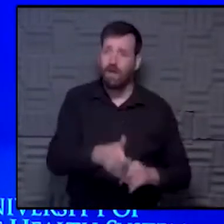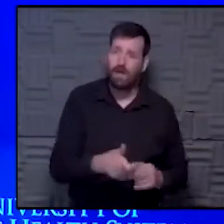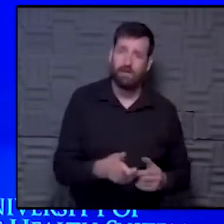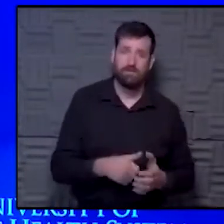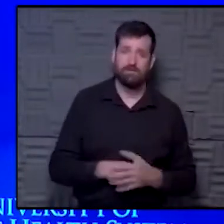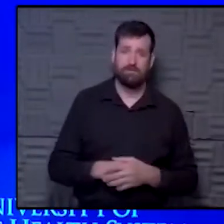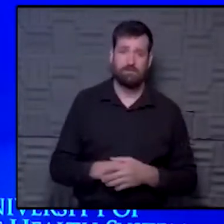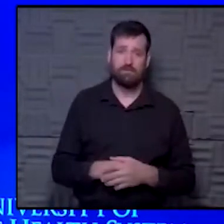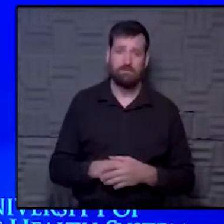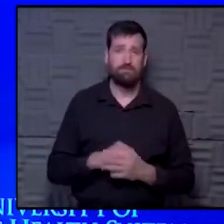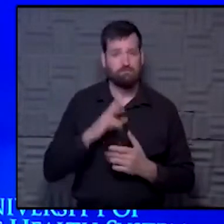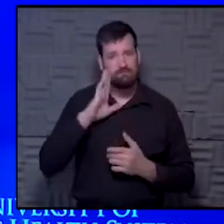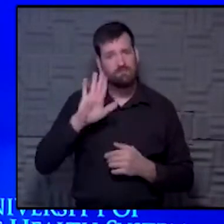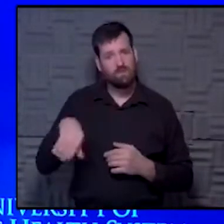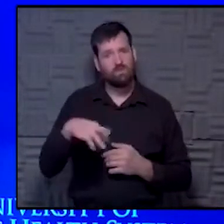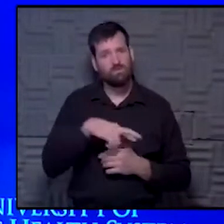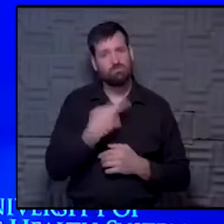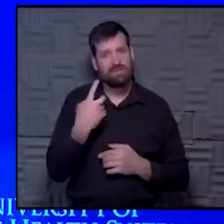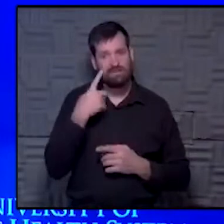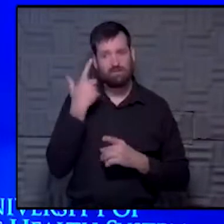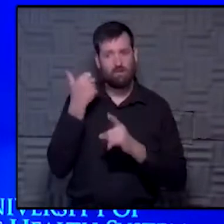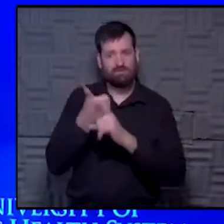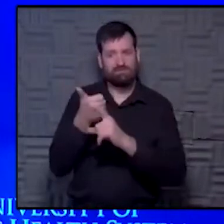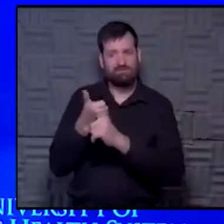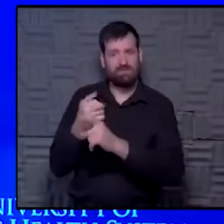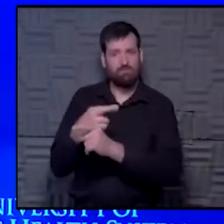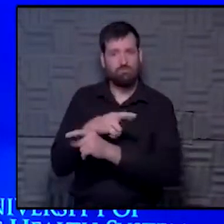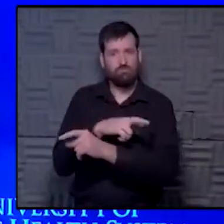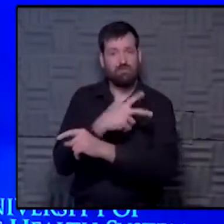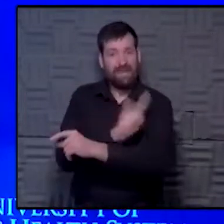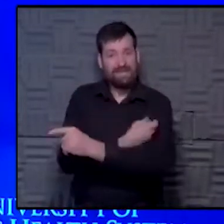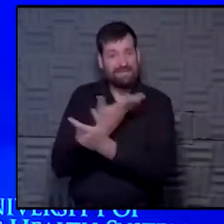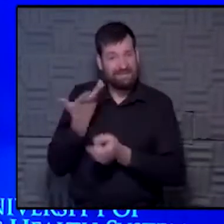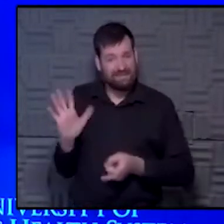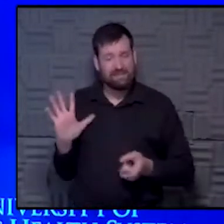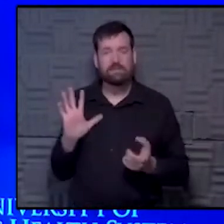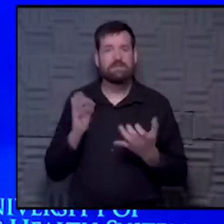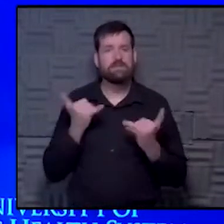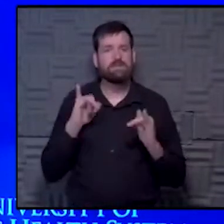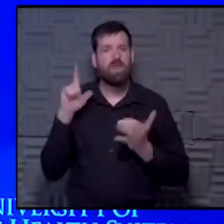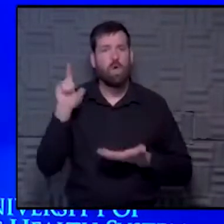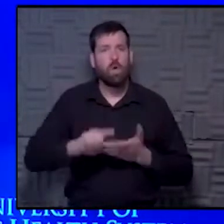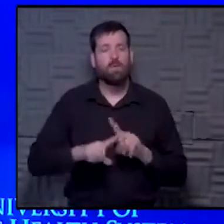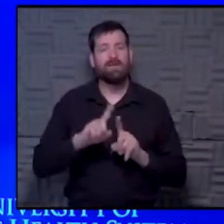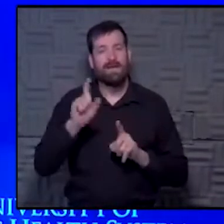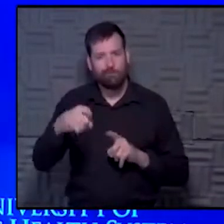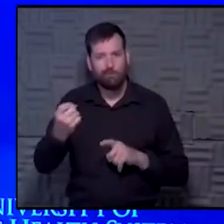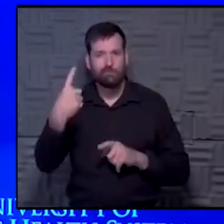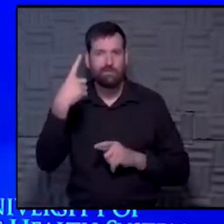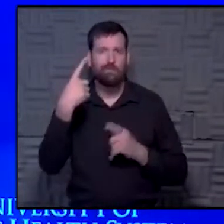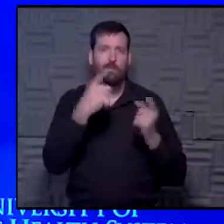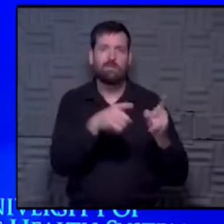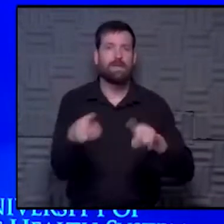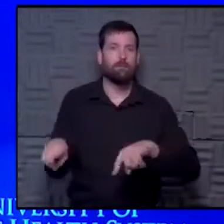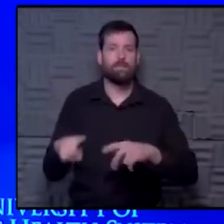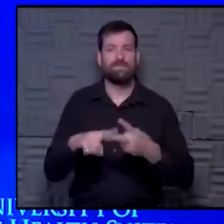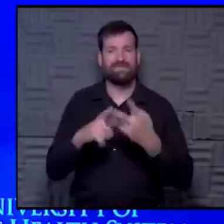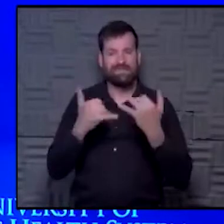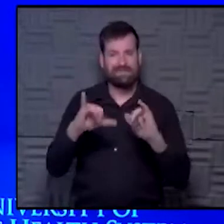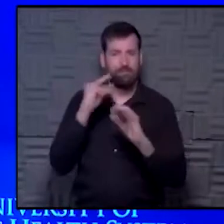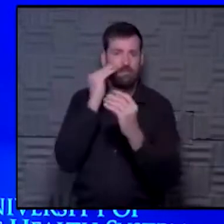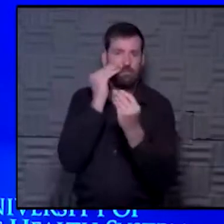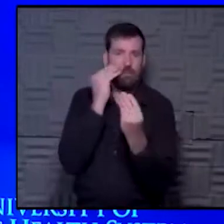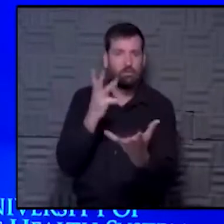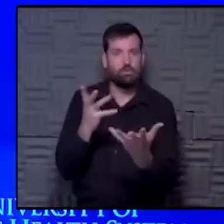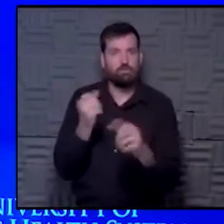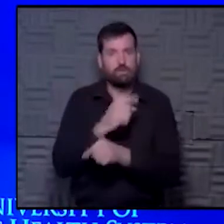Knowing that the risk, right, of those that are vaccinated is extremely low, it still helps us understand what's happening. Still gives us information that we need to make sure